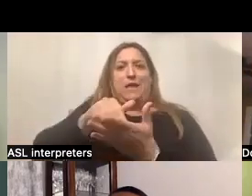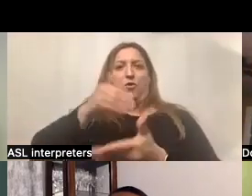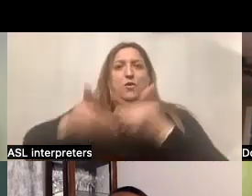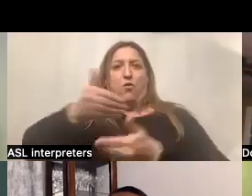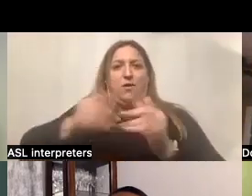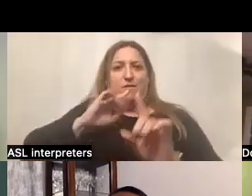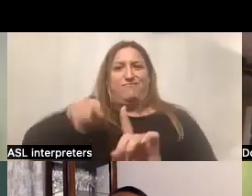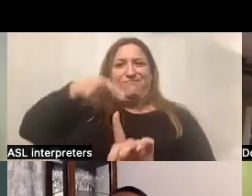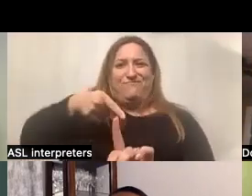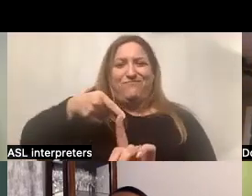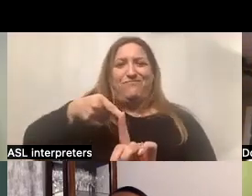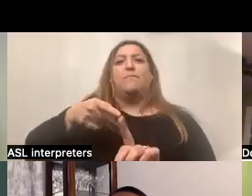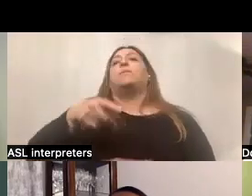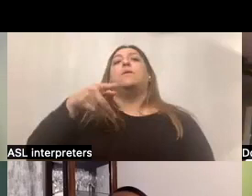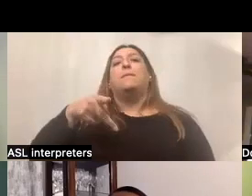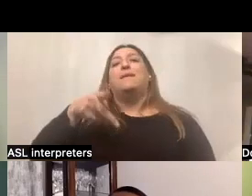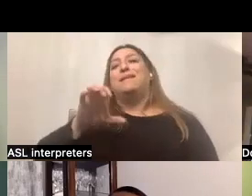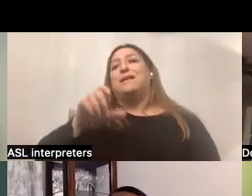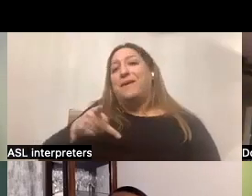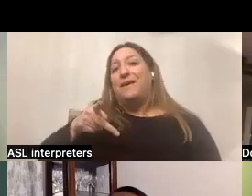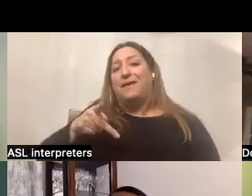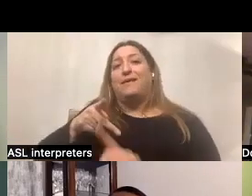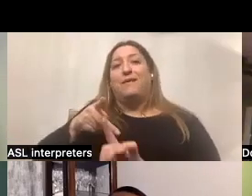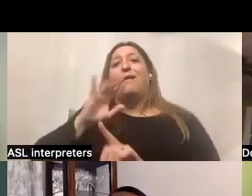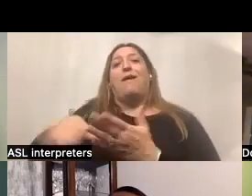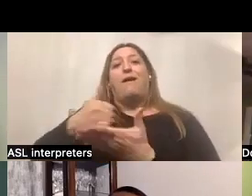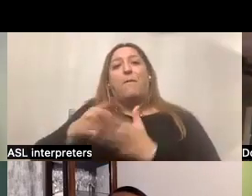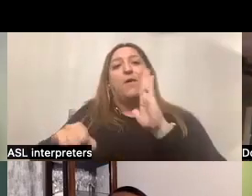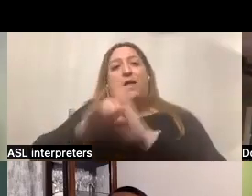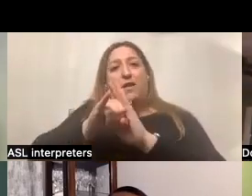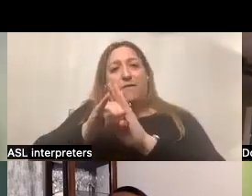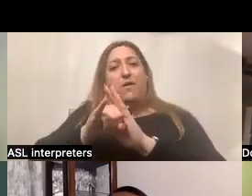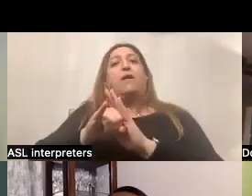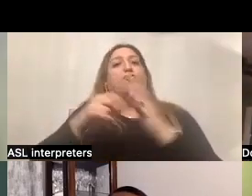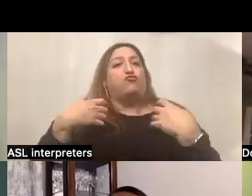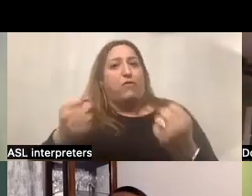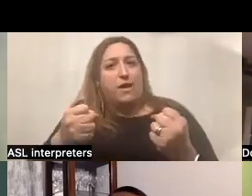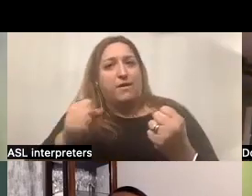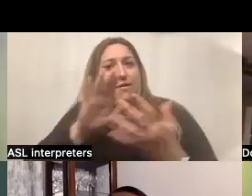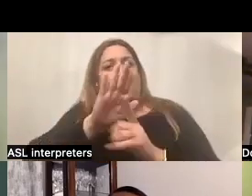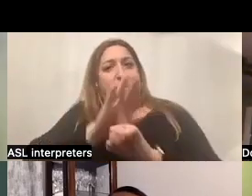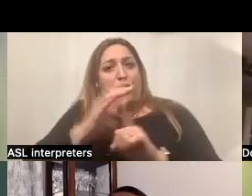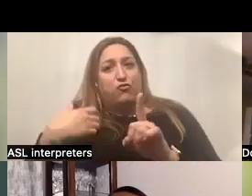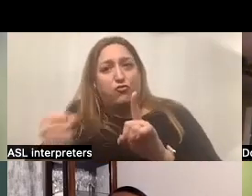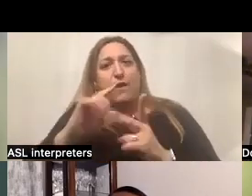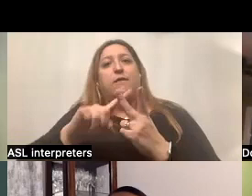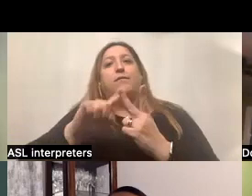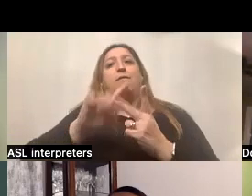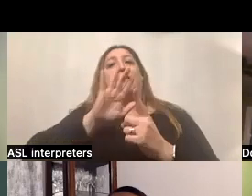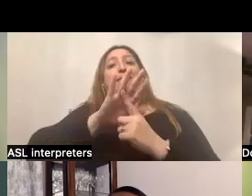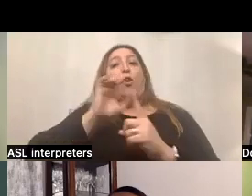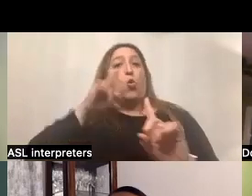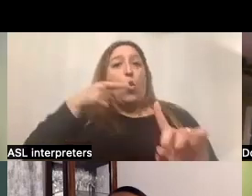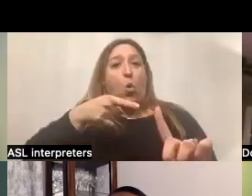The person-centered planning process helps us to identify the person's strengths, goals, medical